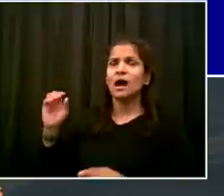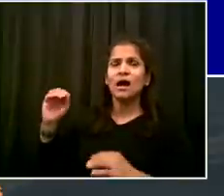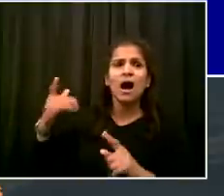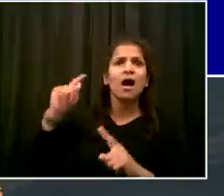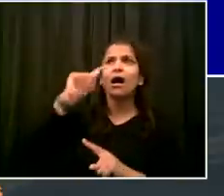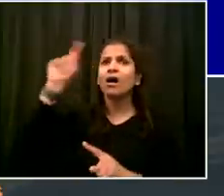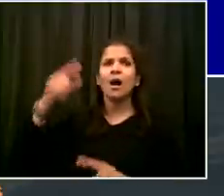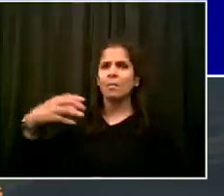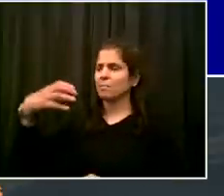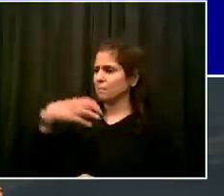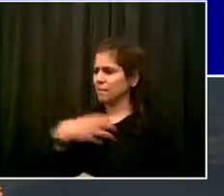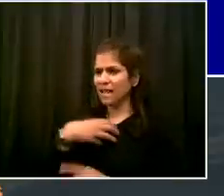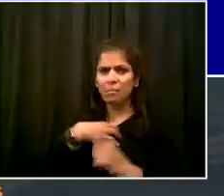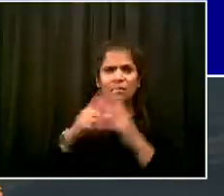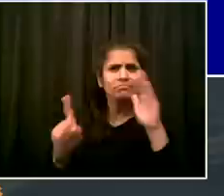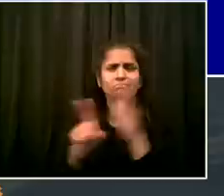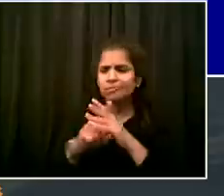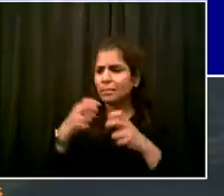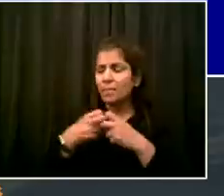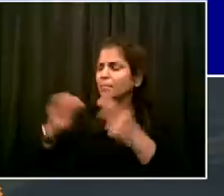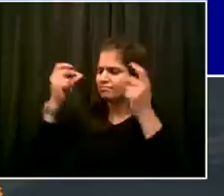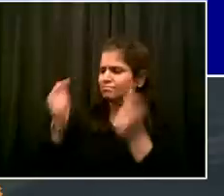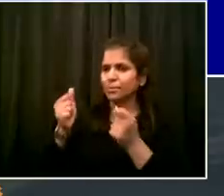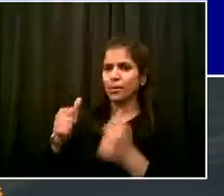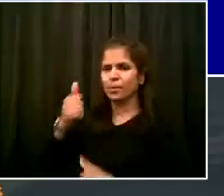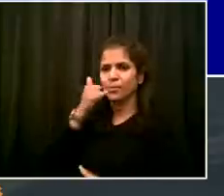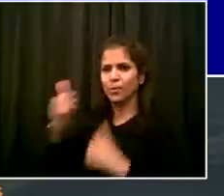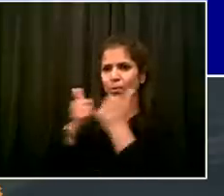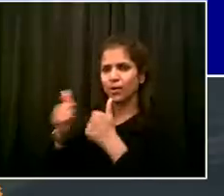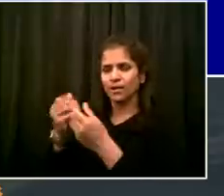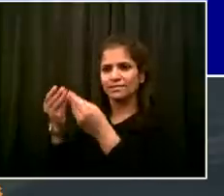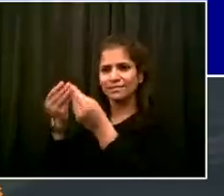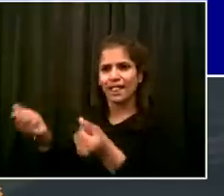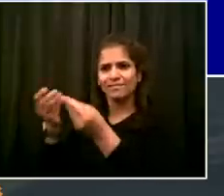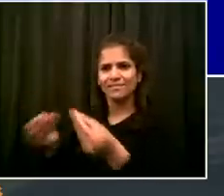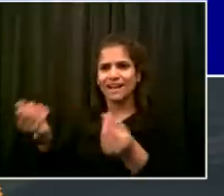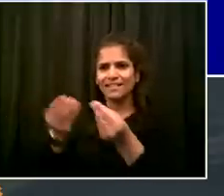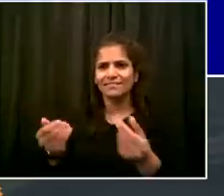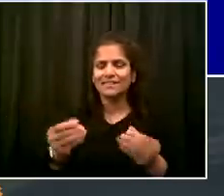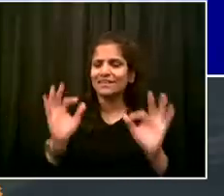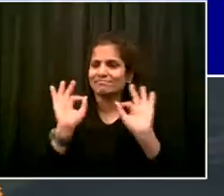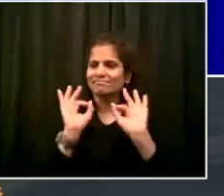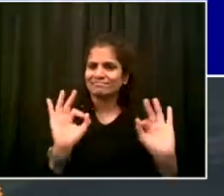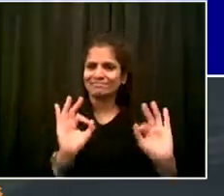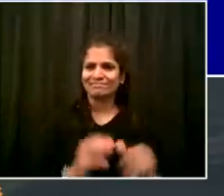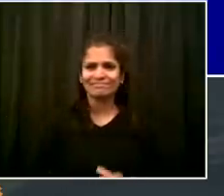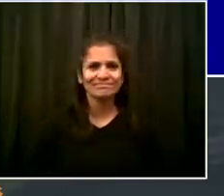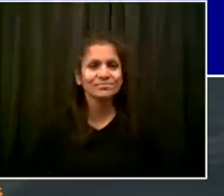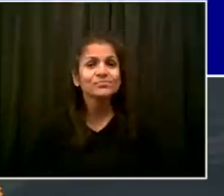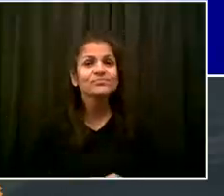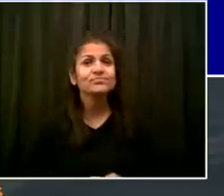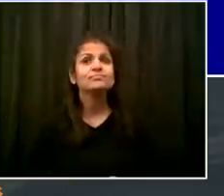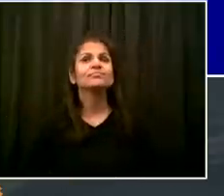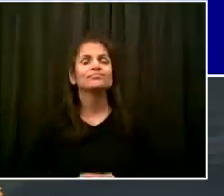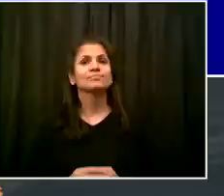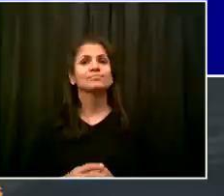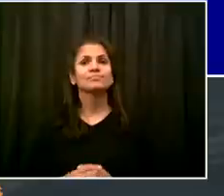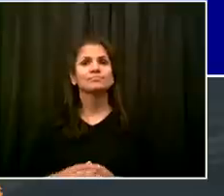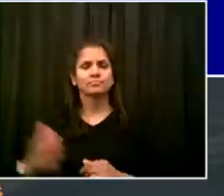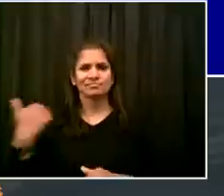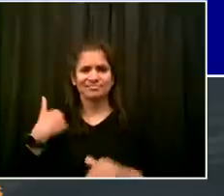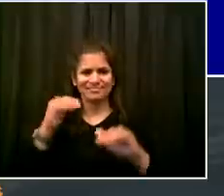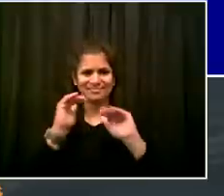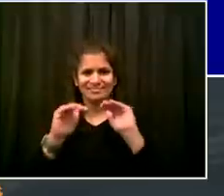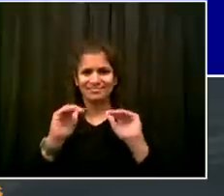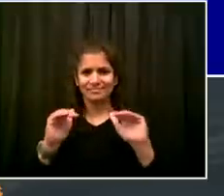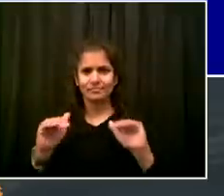wanting to get it exactly right each time. So, reminder to everyone that it's important to let us know